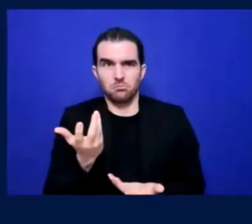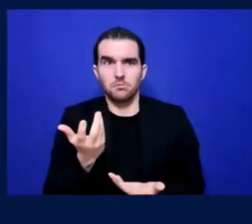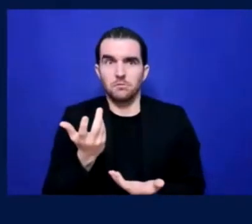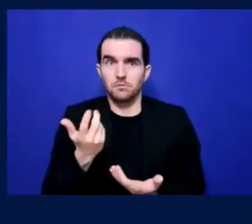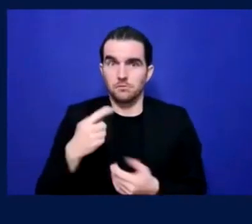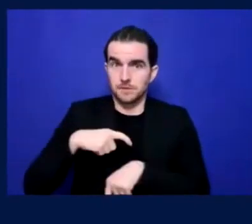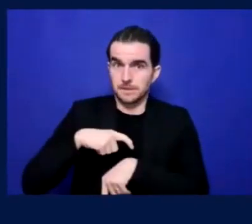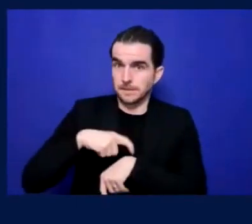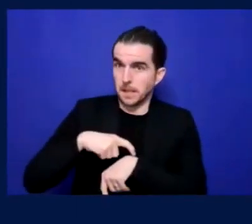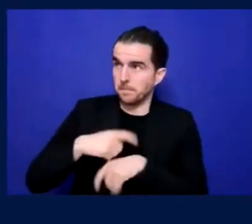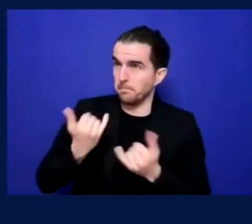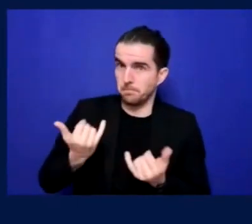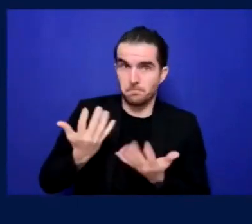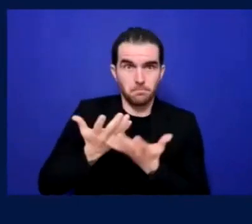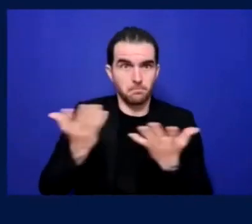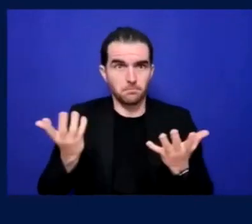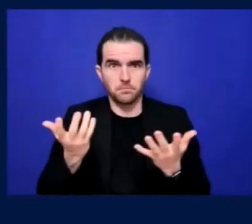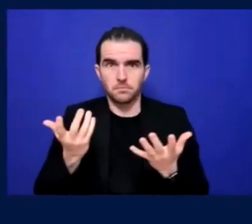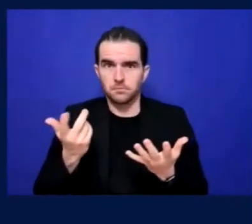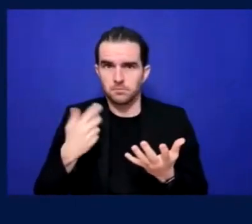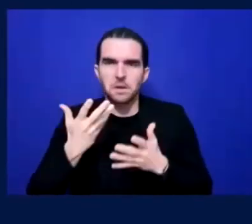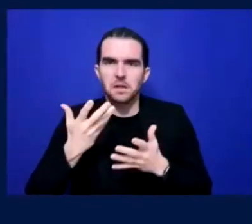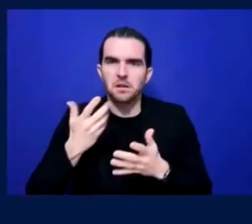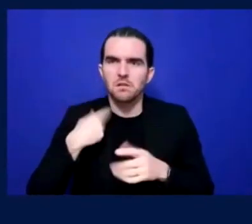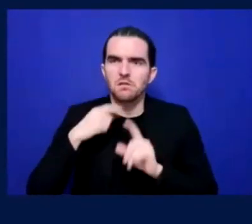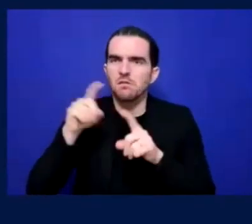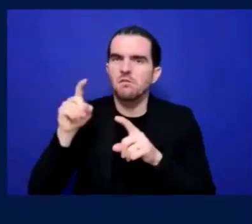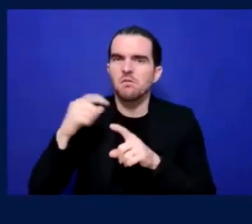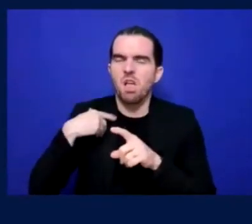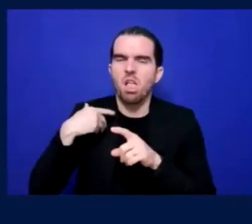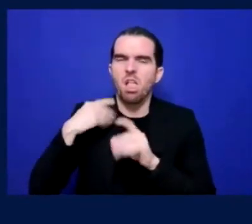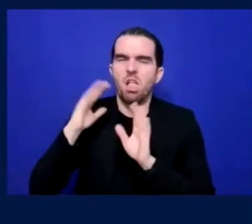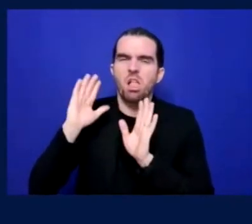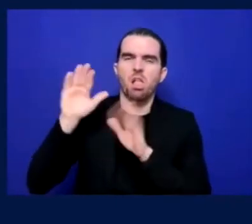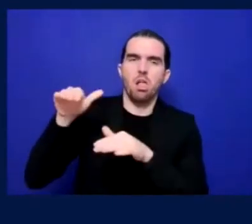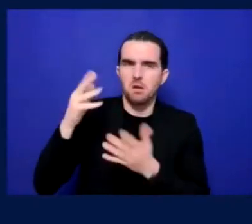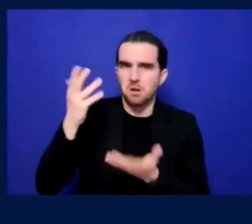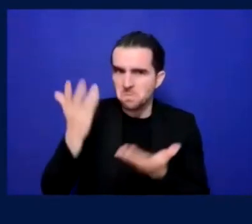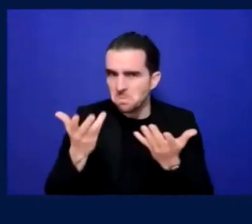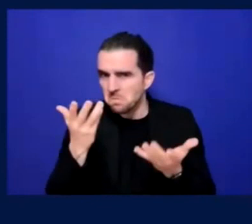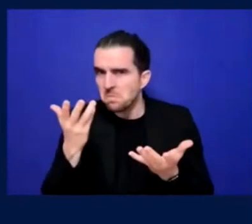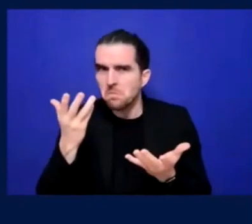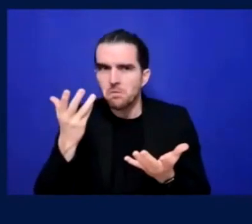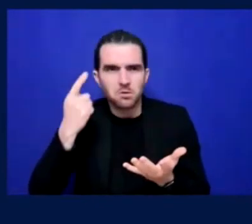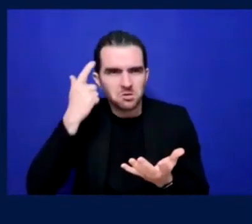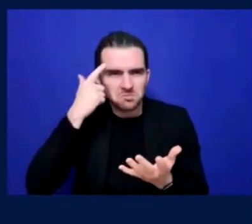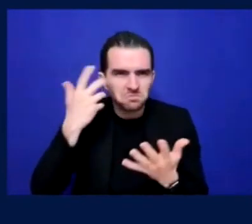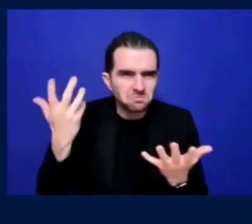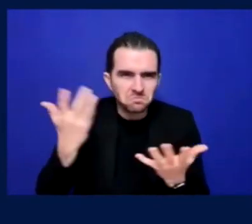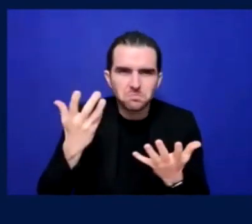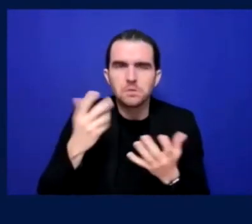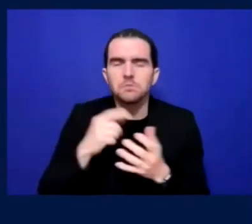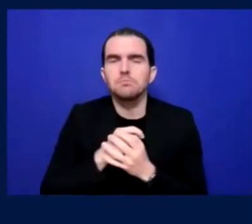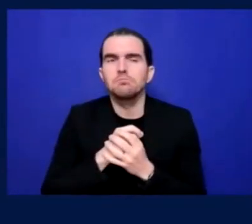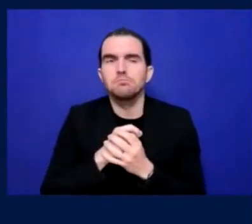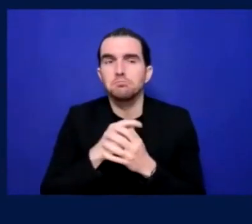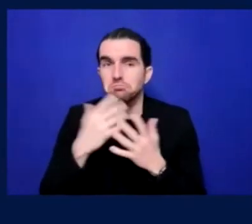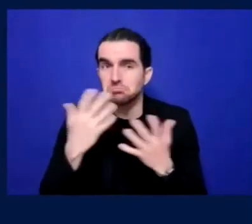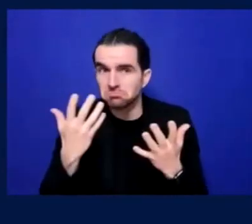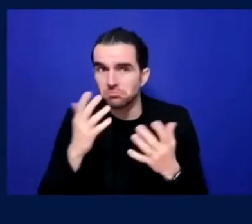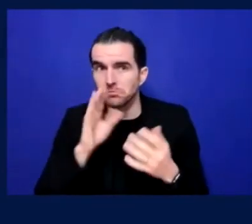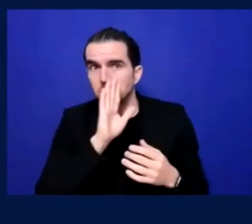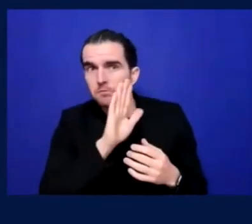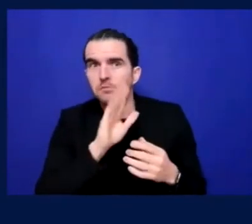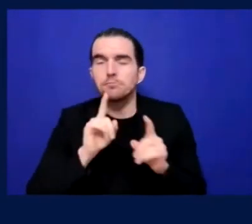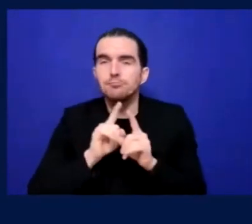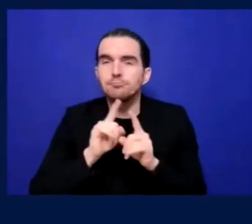as a blind supporter, um, do you think it has a quality to it for you as a, as a blind supporter? Yeah.